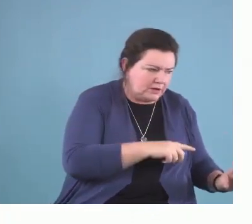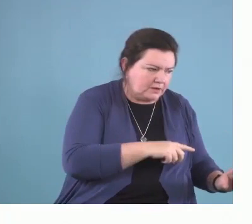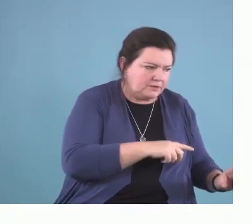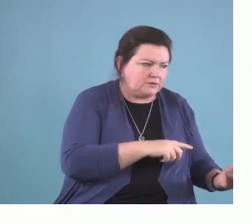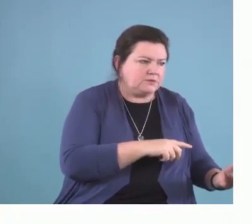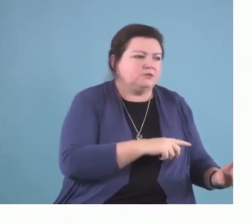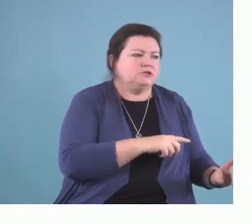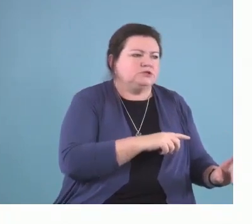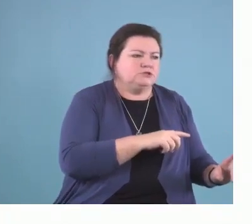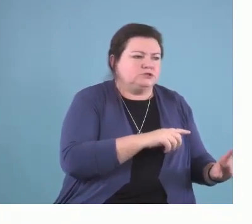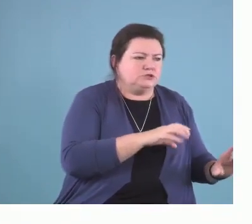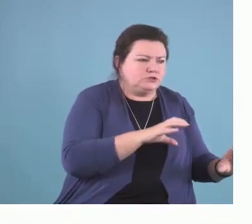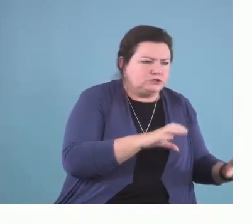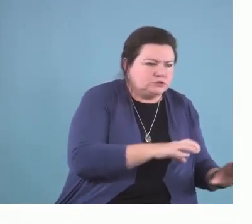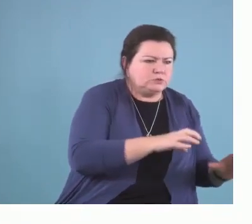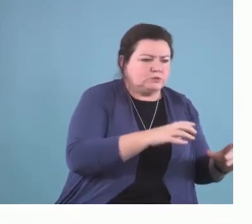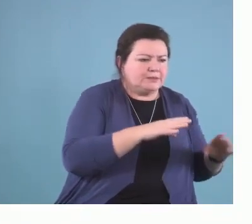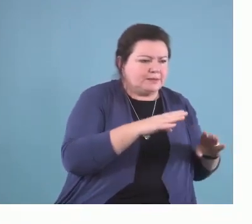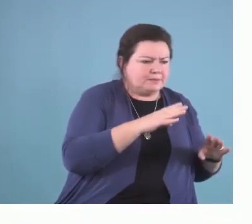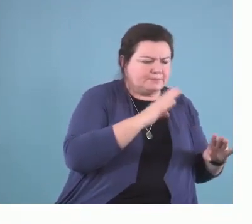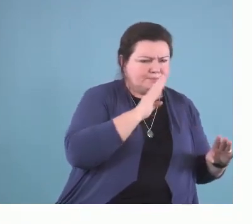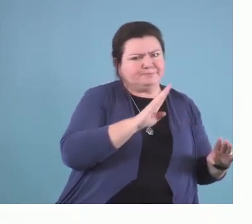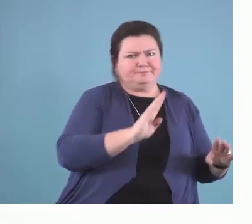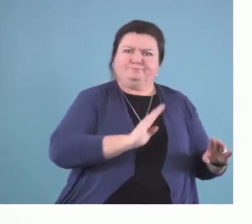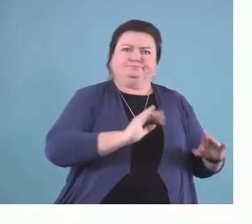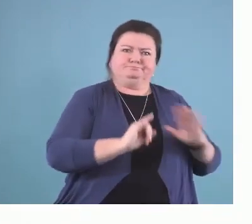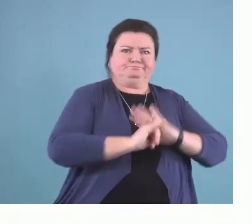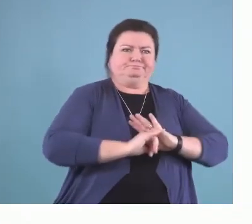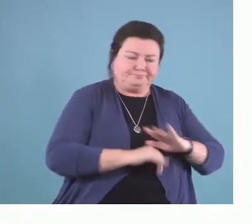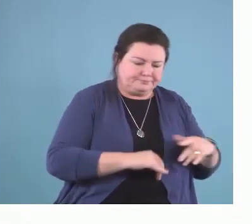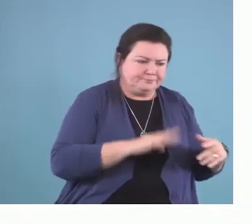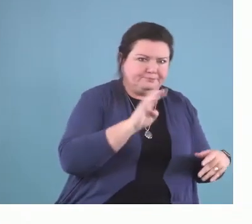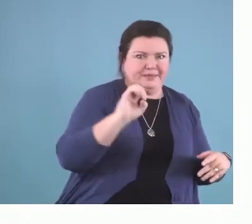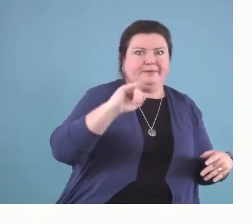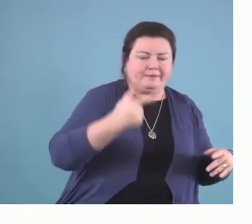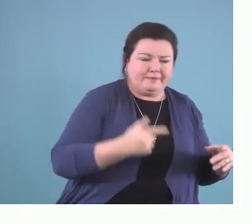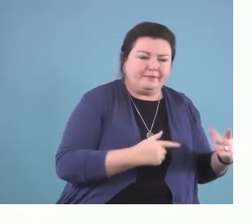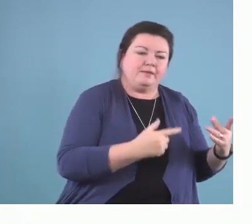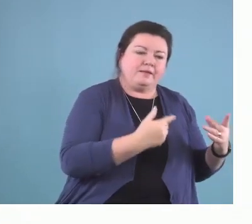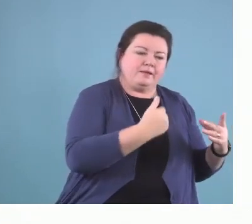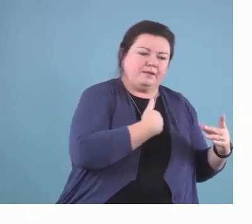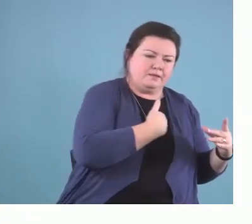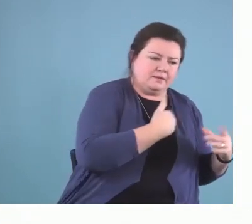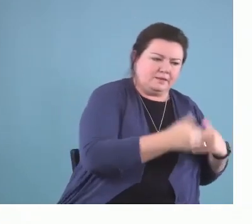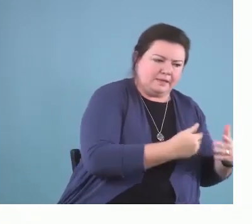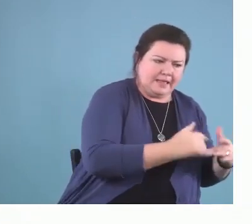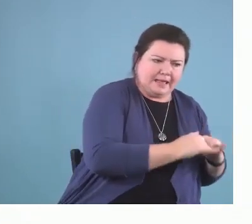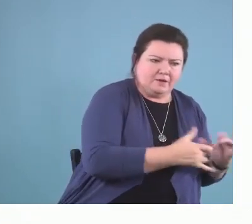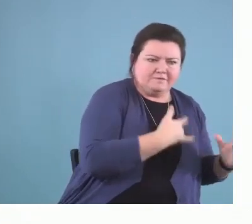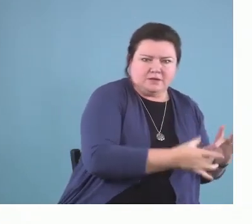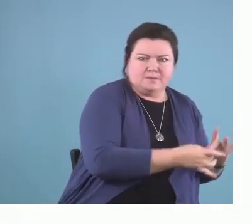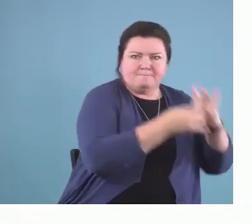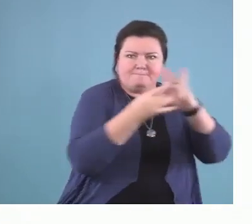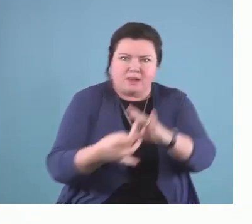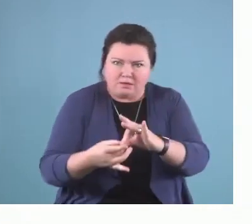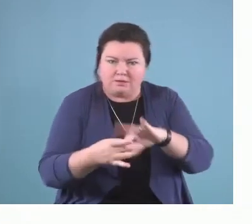becoming, and belonging are impacted by the transactional nature of the family context, as well as